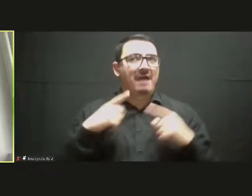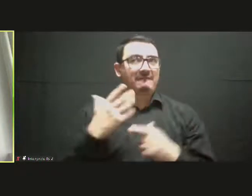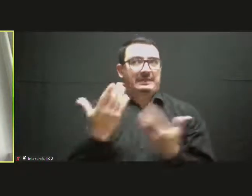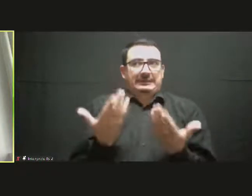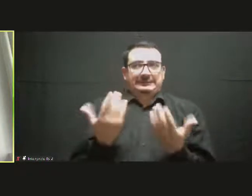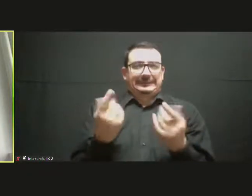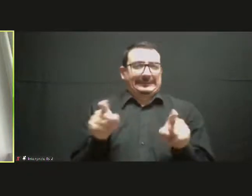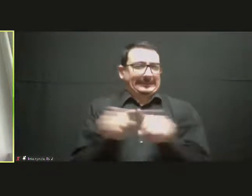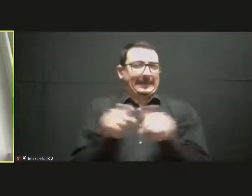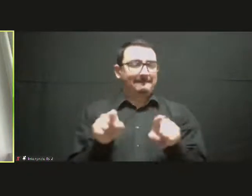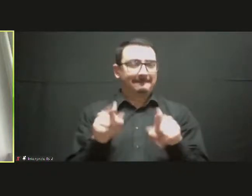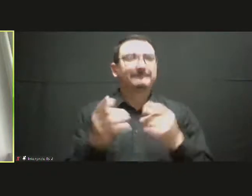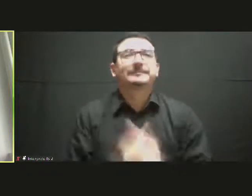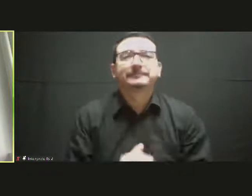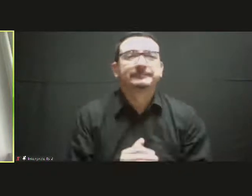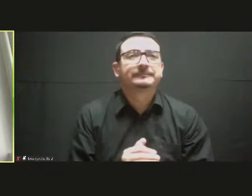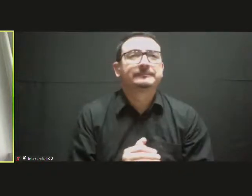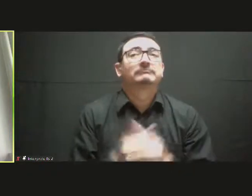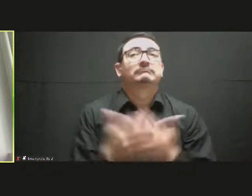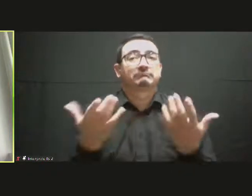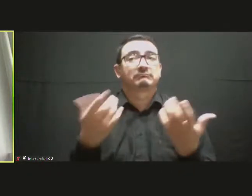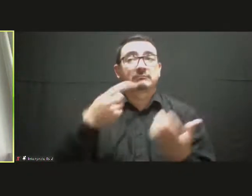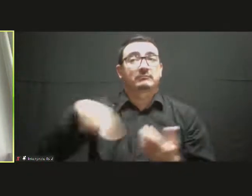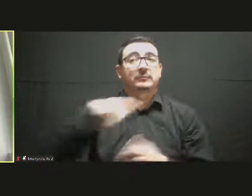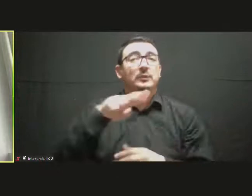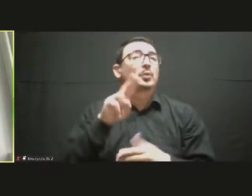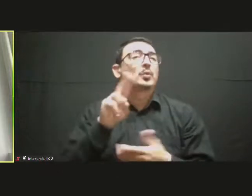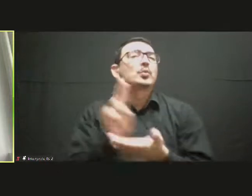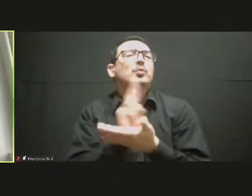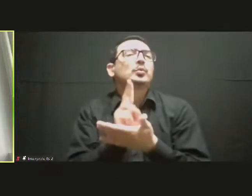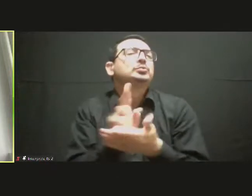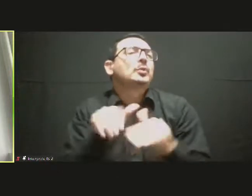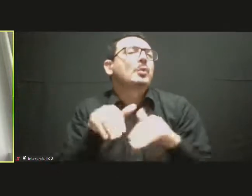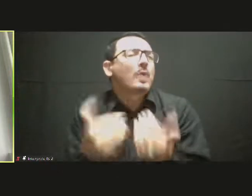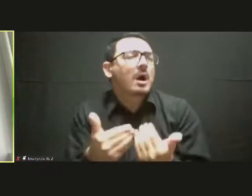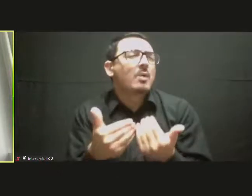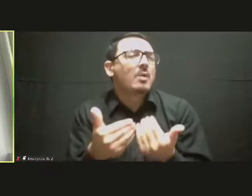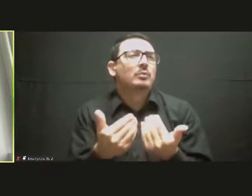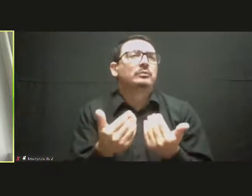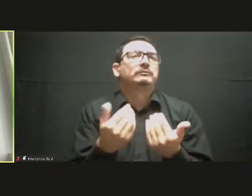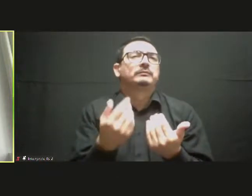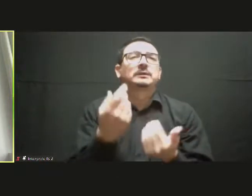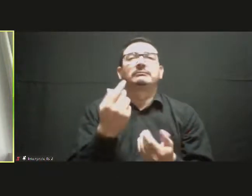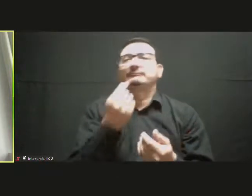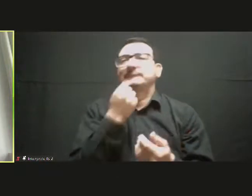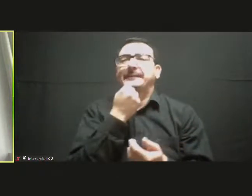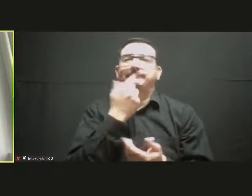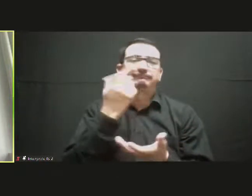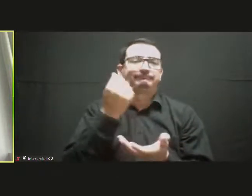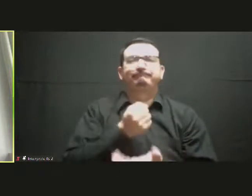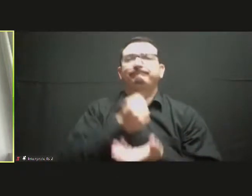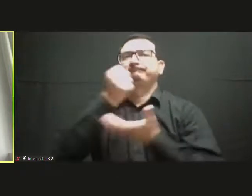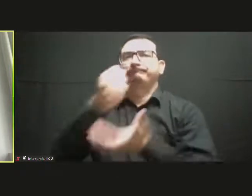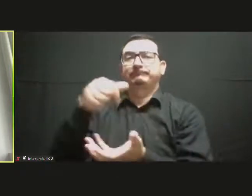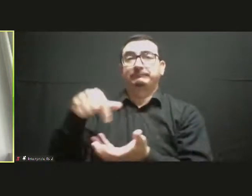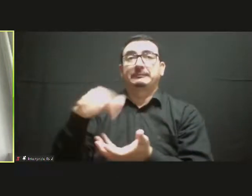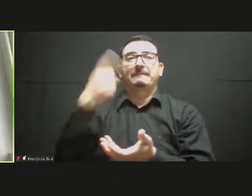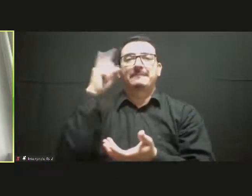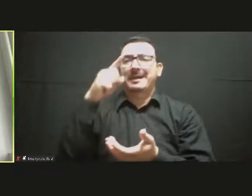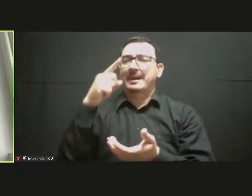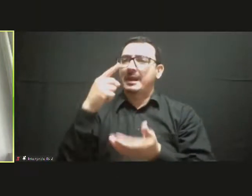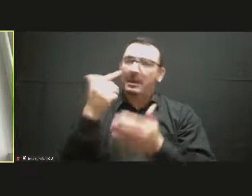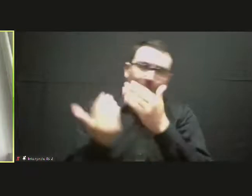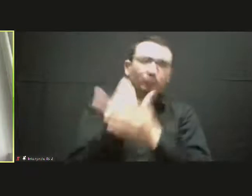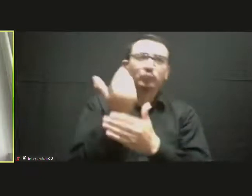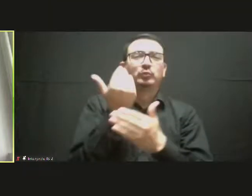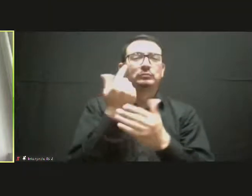products. This also leads me to the next issue that is that it contributes to digital transformation,